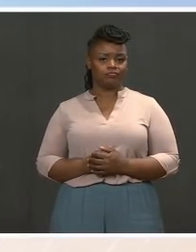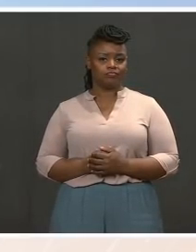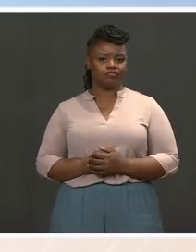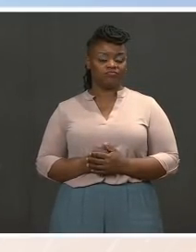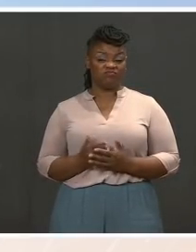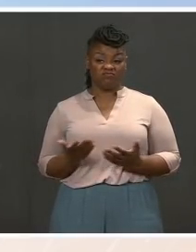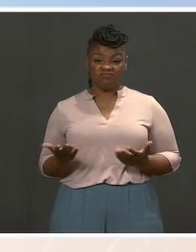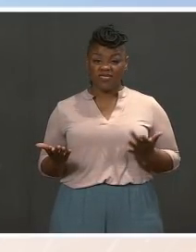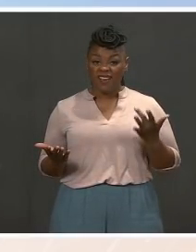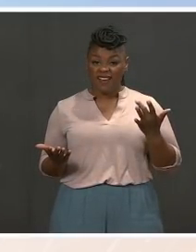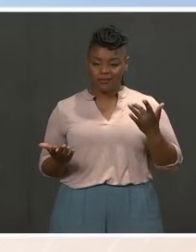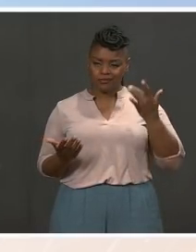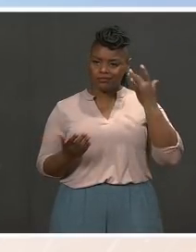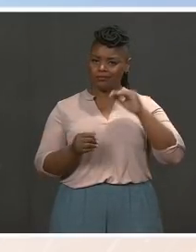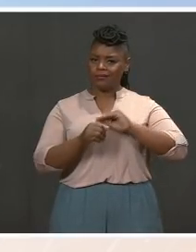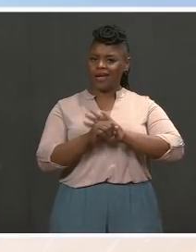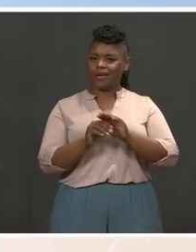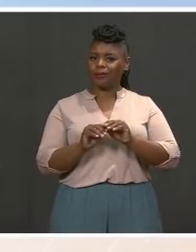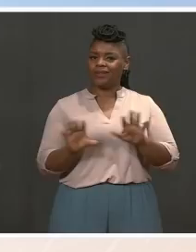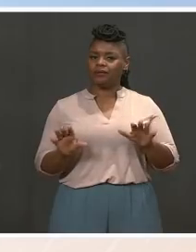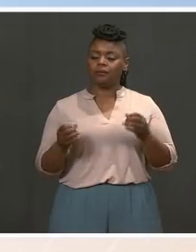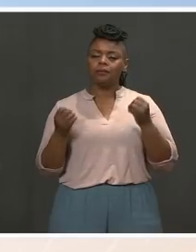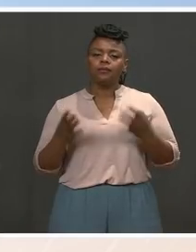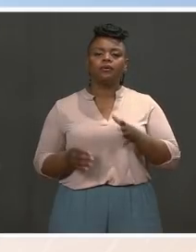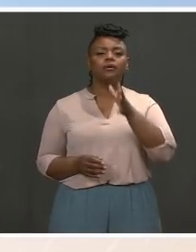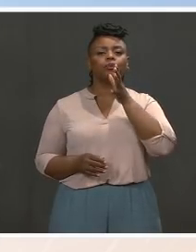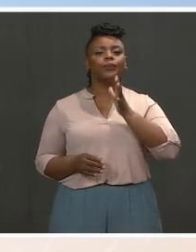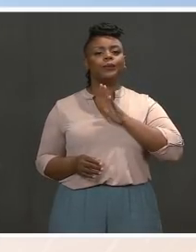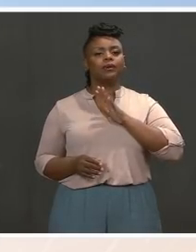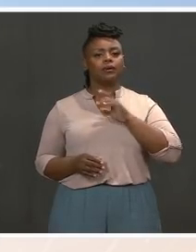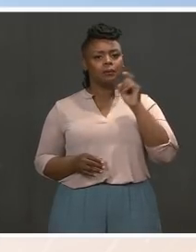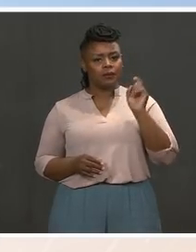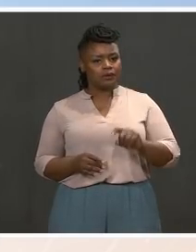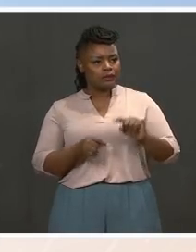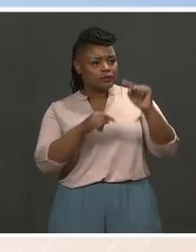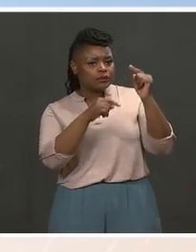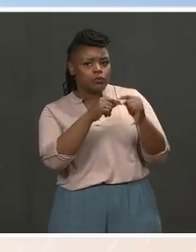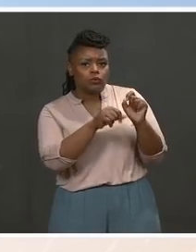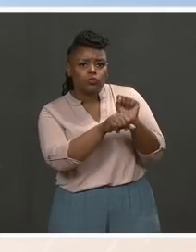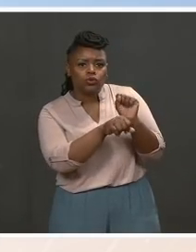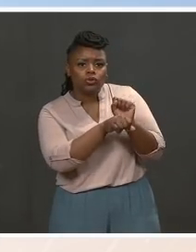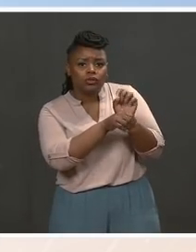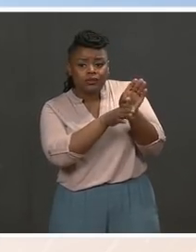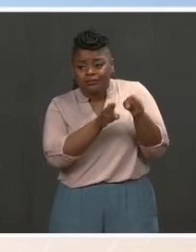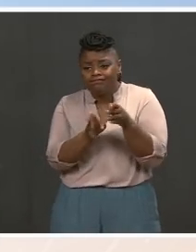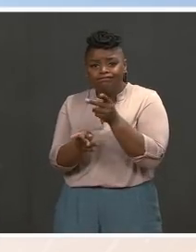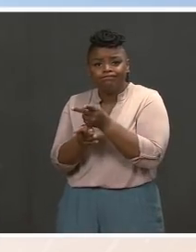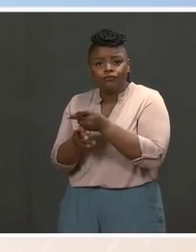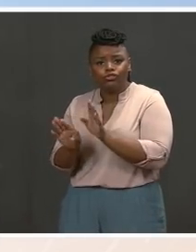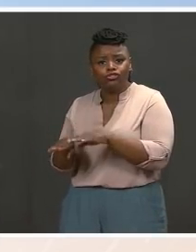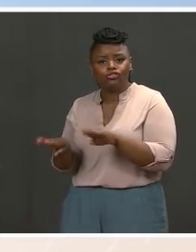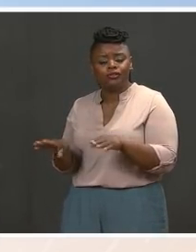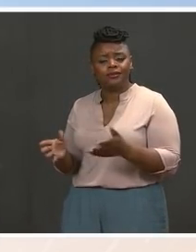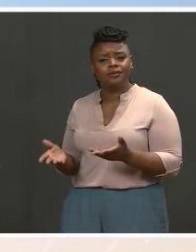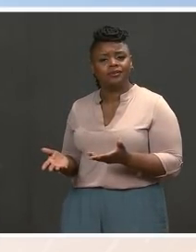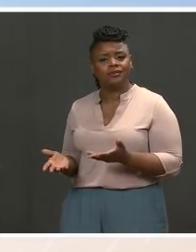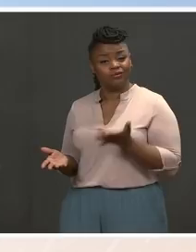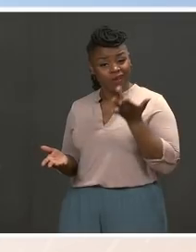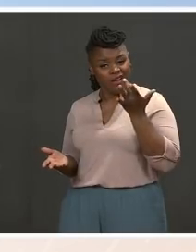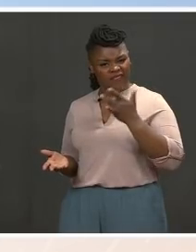reduce their hours, often because taking care of the children is a responsibility that continues to fall disproportionately on women.